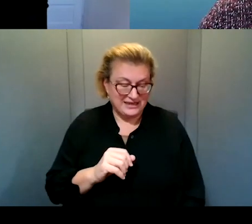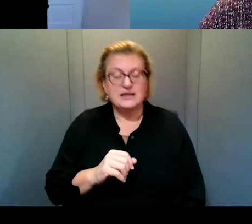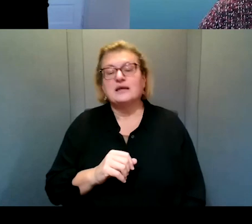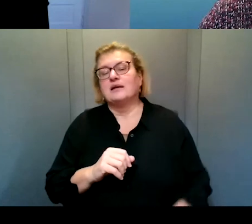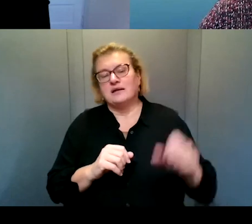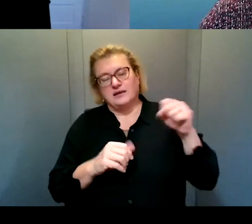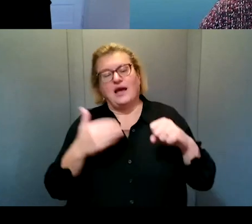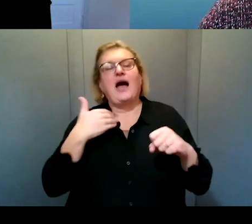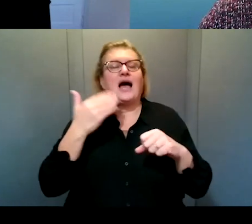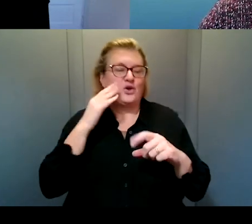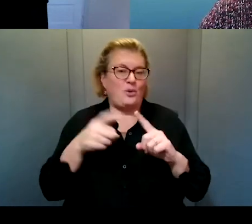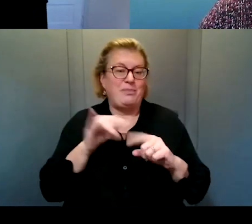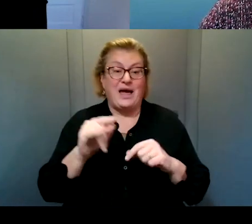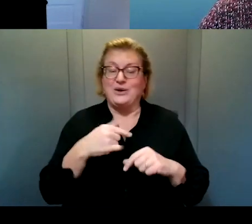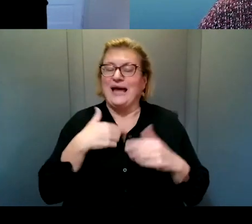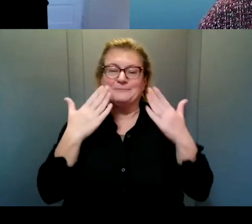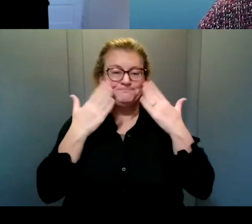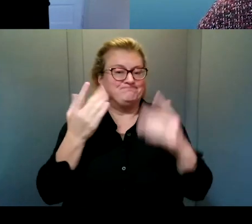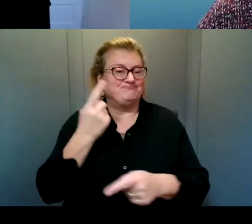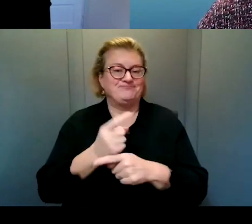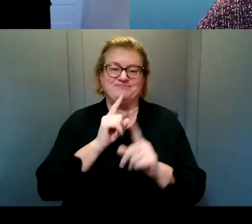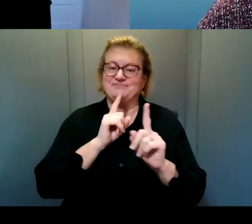but I don't know the right answer. I really don't. Um,